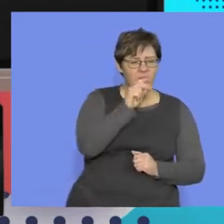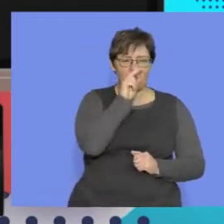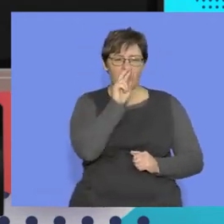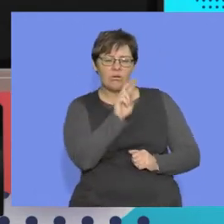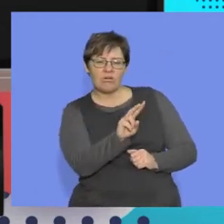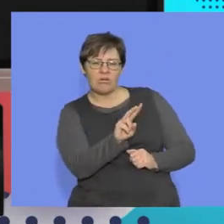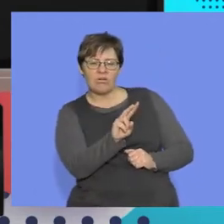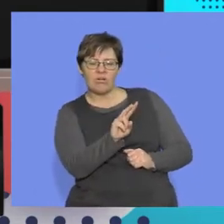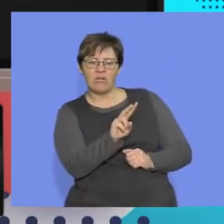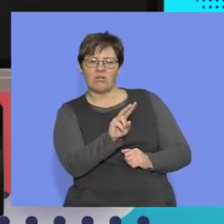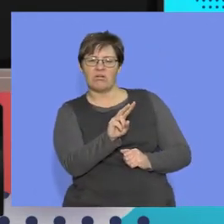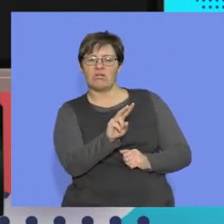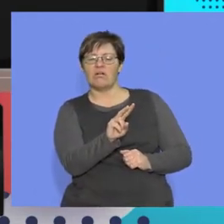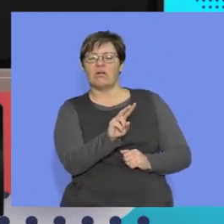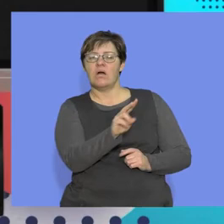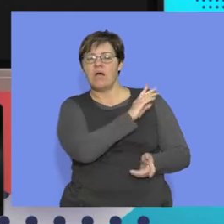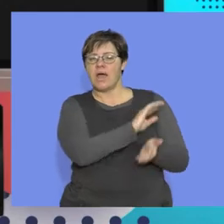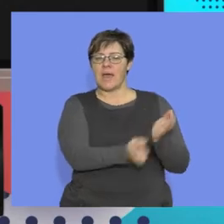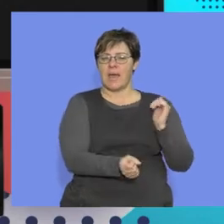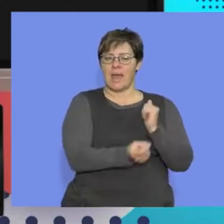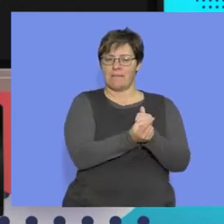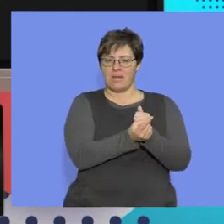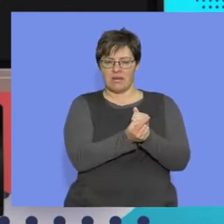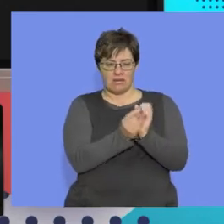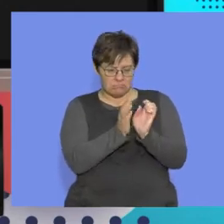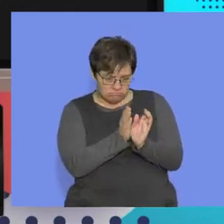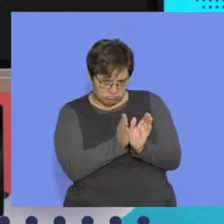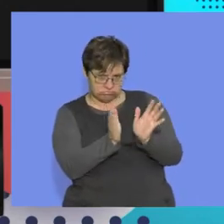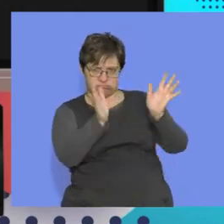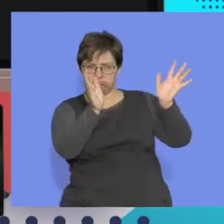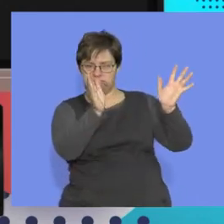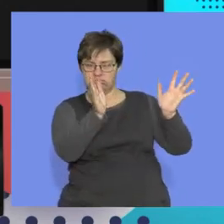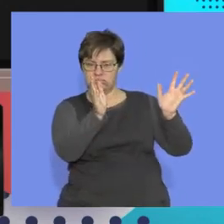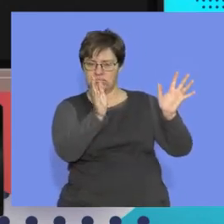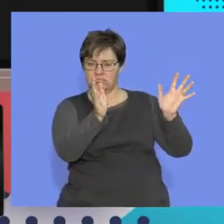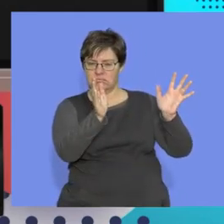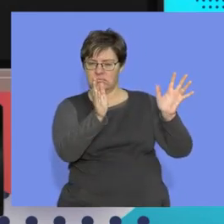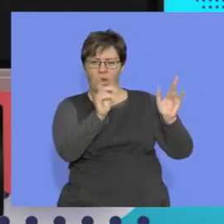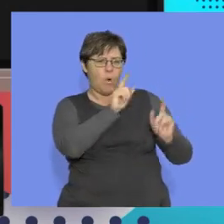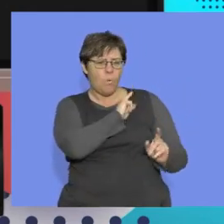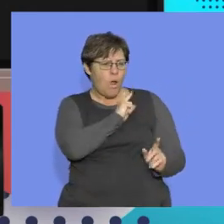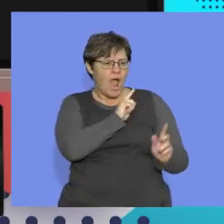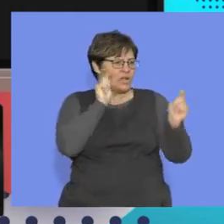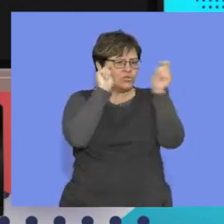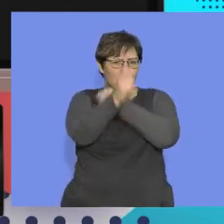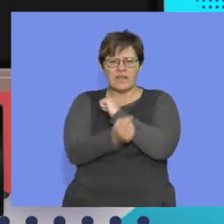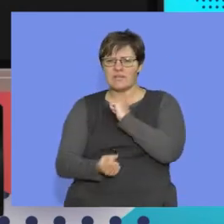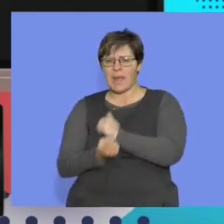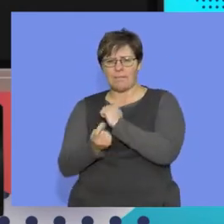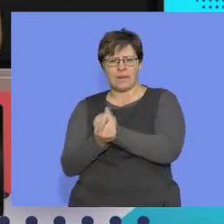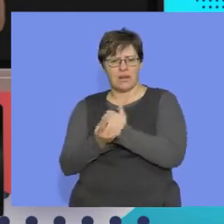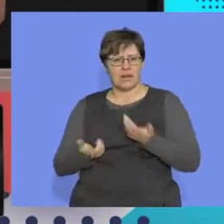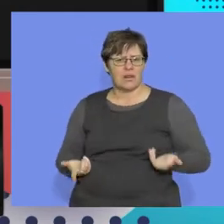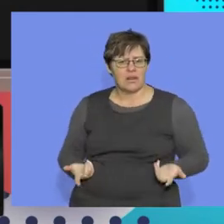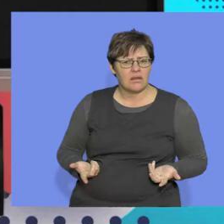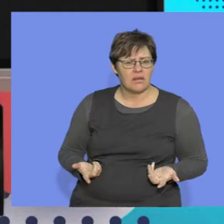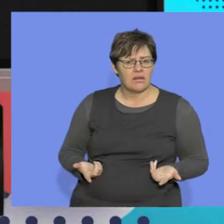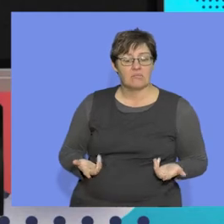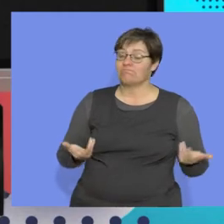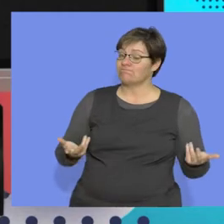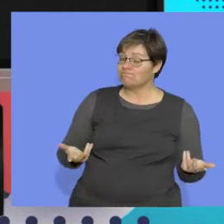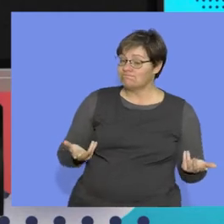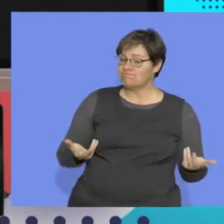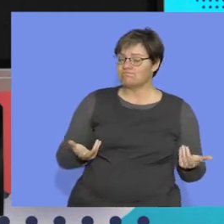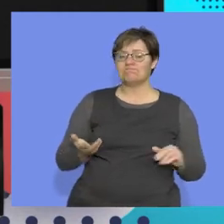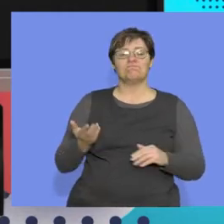looking at what caused this divergence. What caused this change to occur? And in